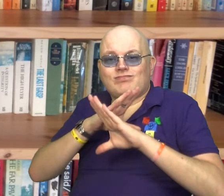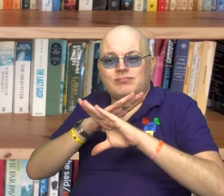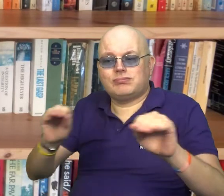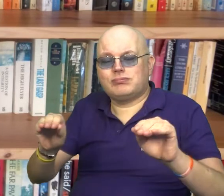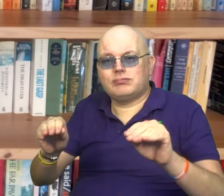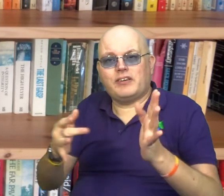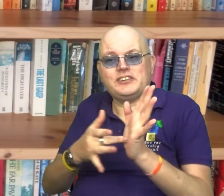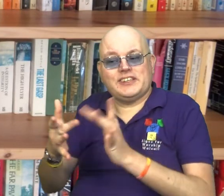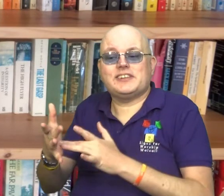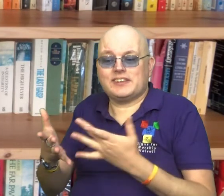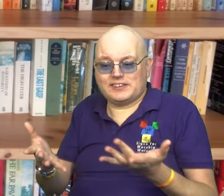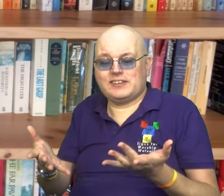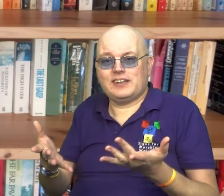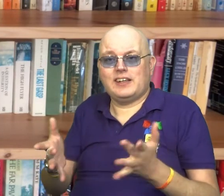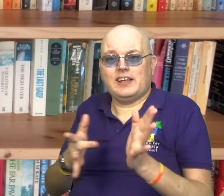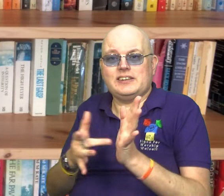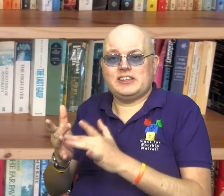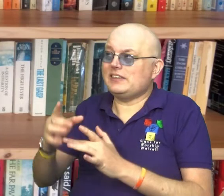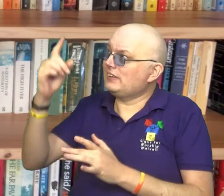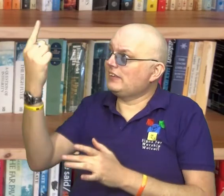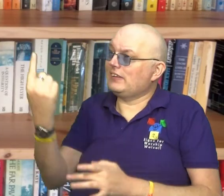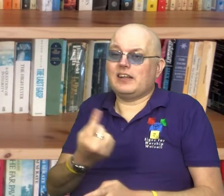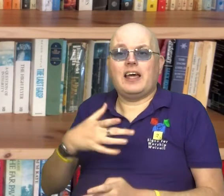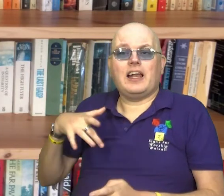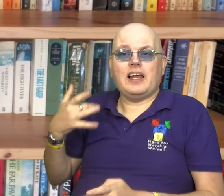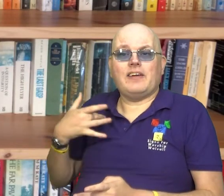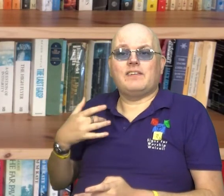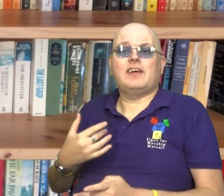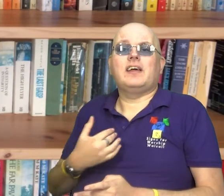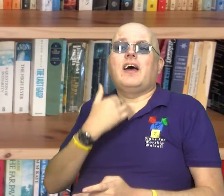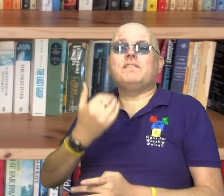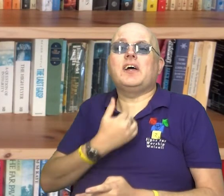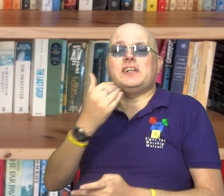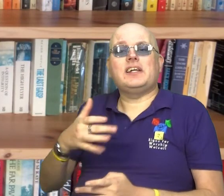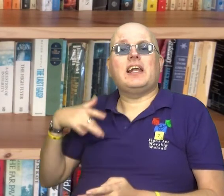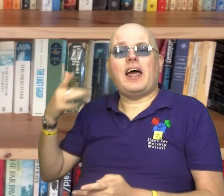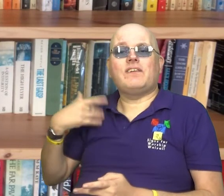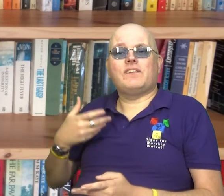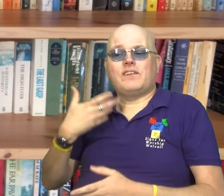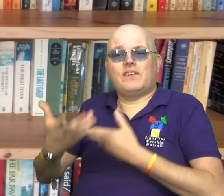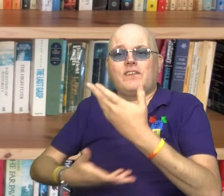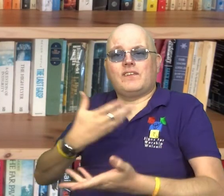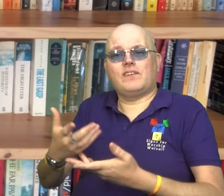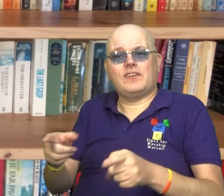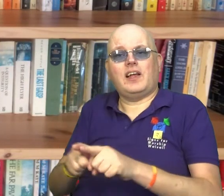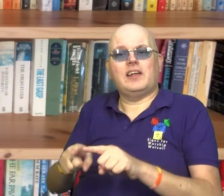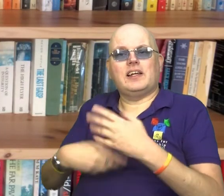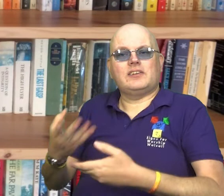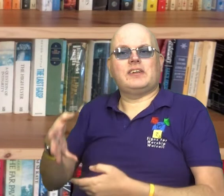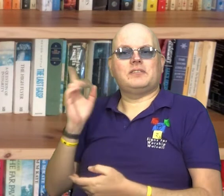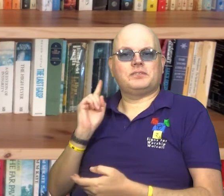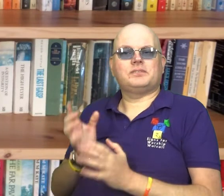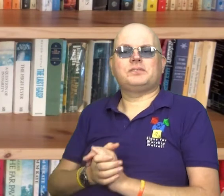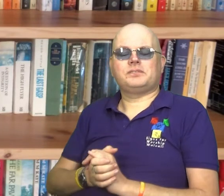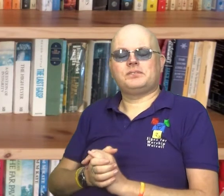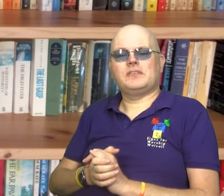words, telling people about Jesus. How Jesus came to bring life and life in all its fullness, as we heard last week.